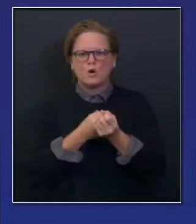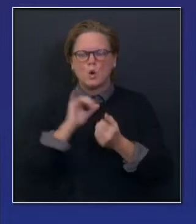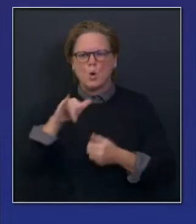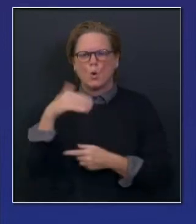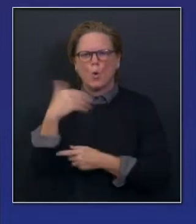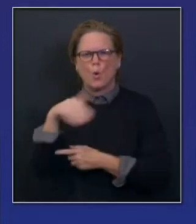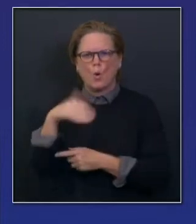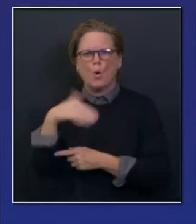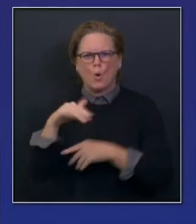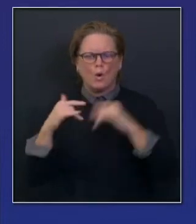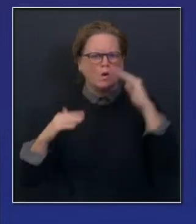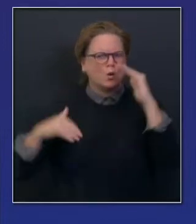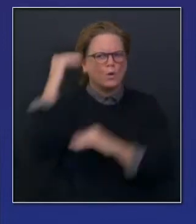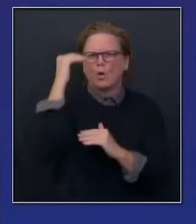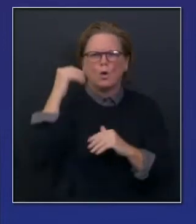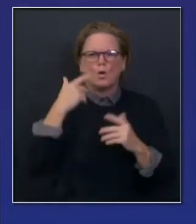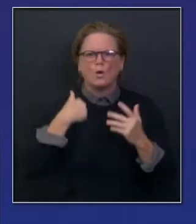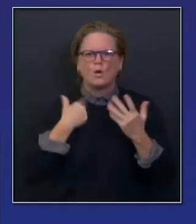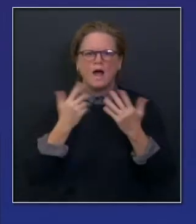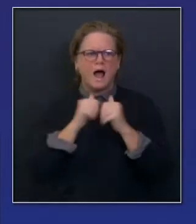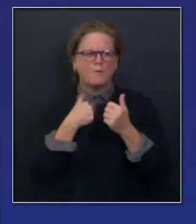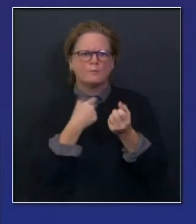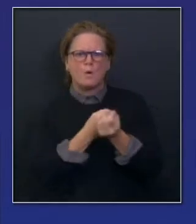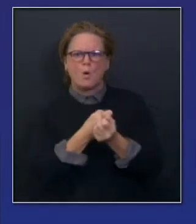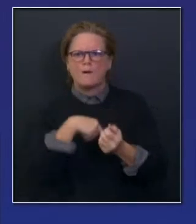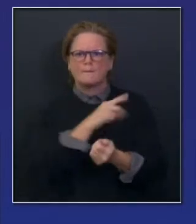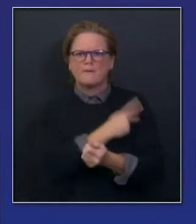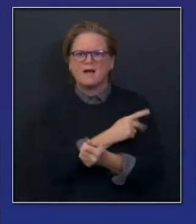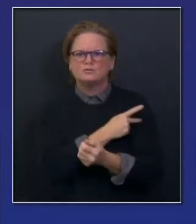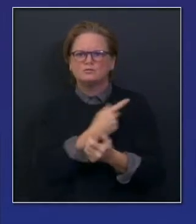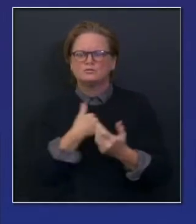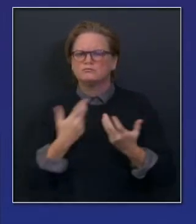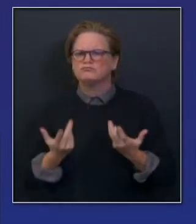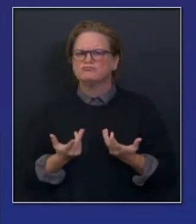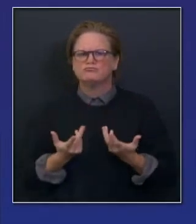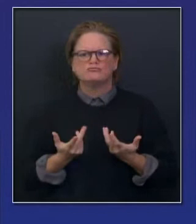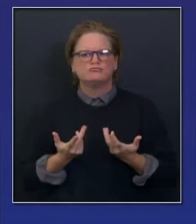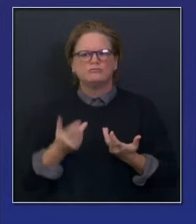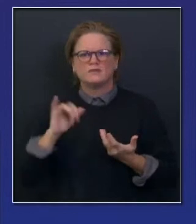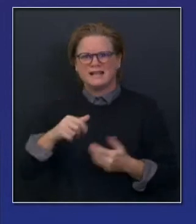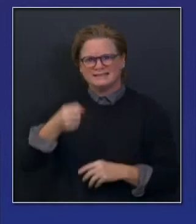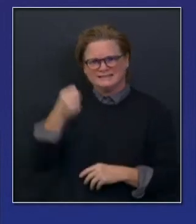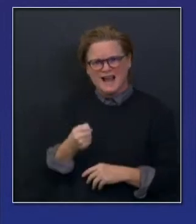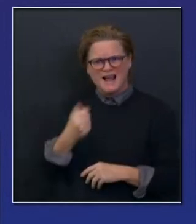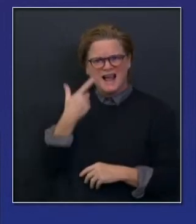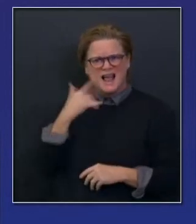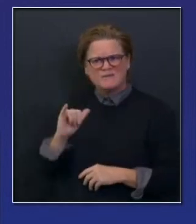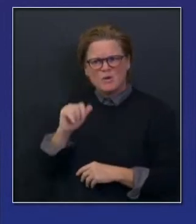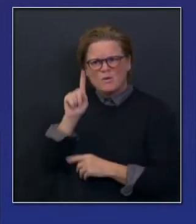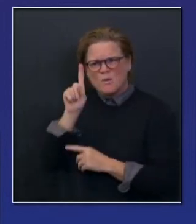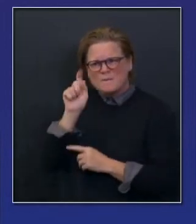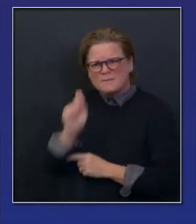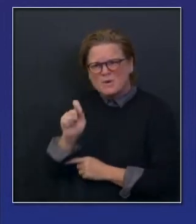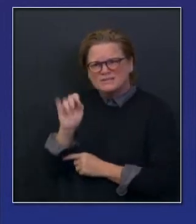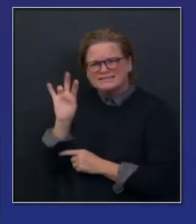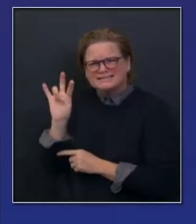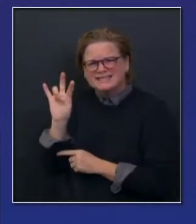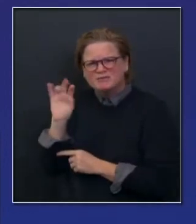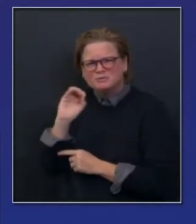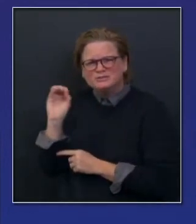hour, not just by the day. Southern California, 1.7 percent in the most populous region,